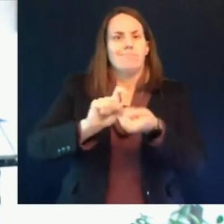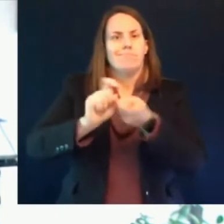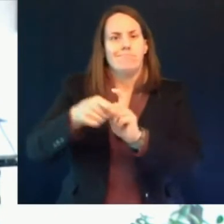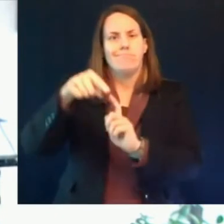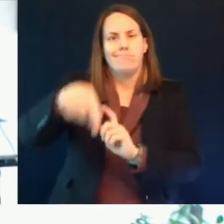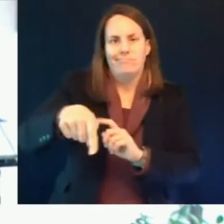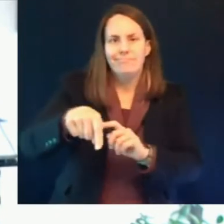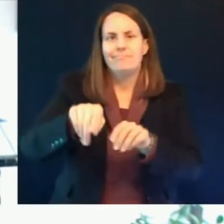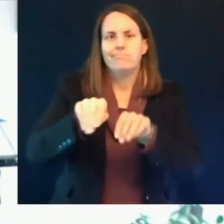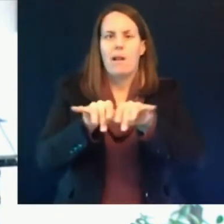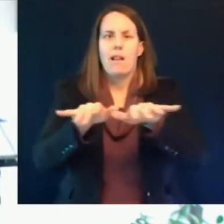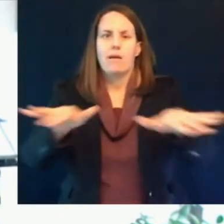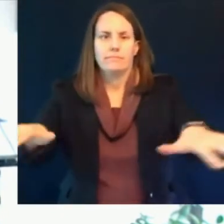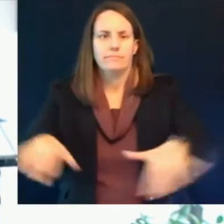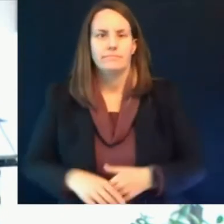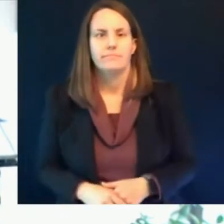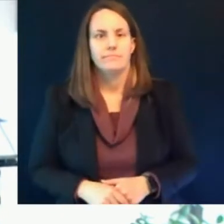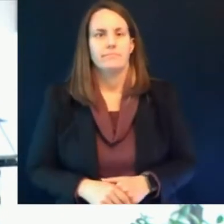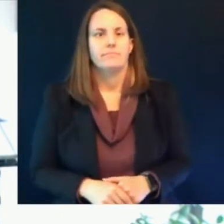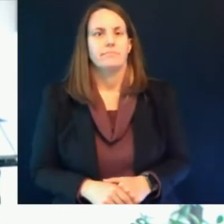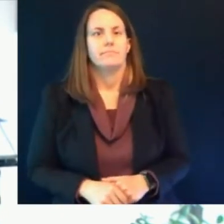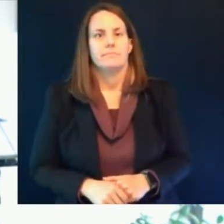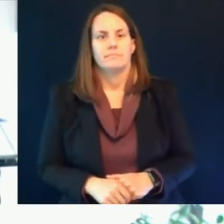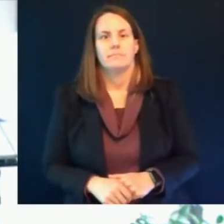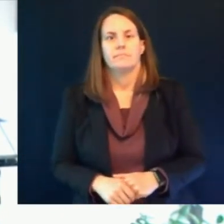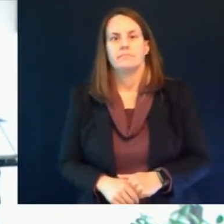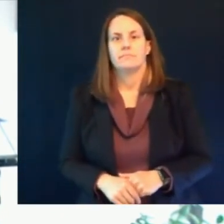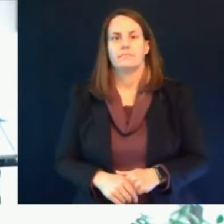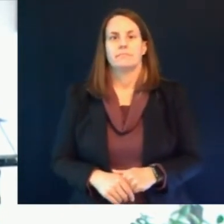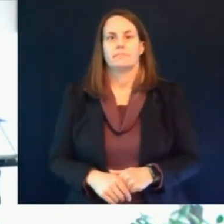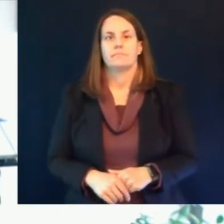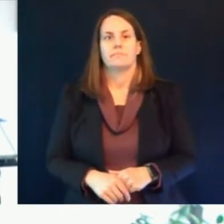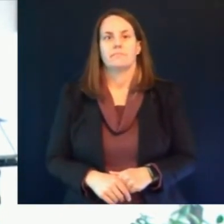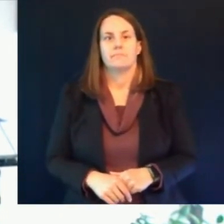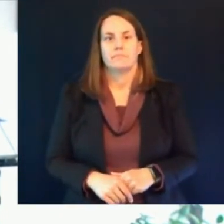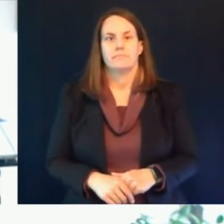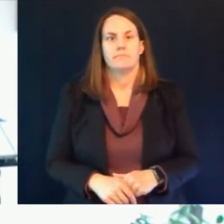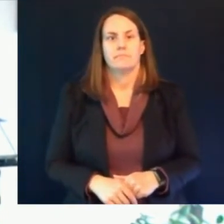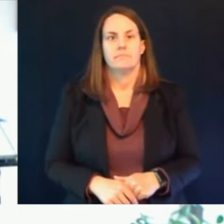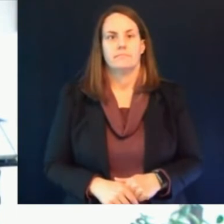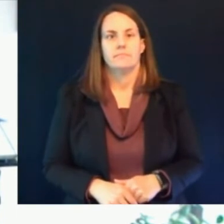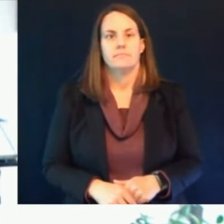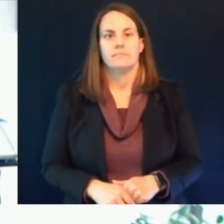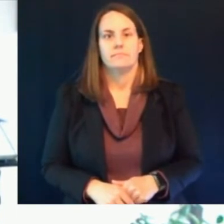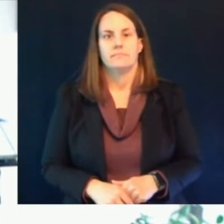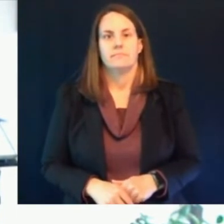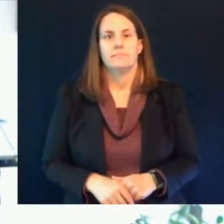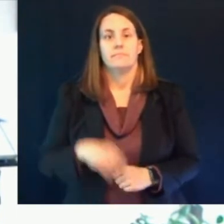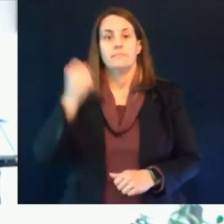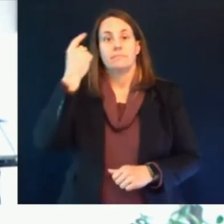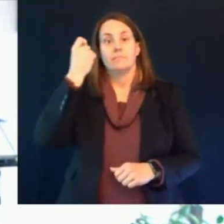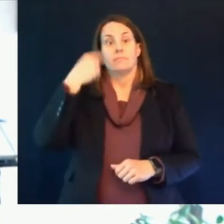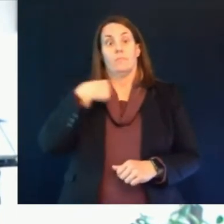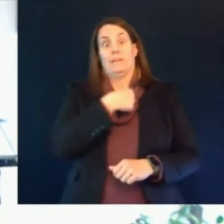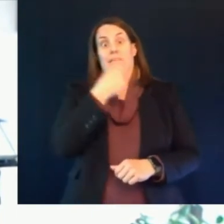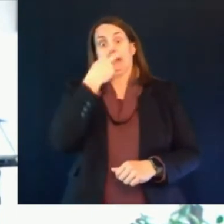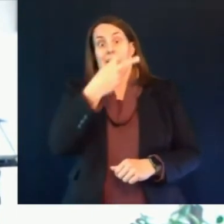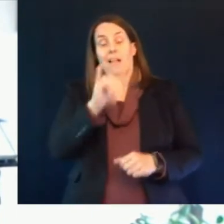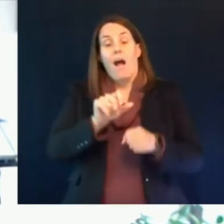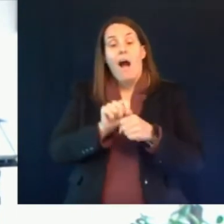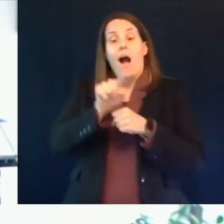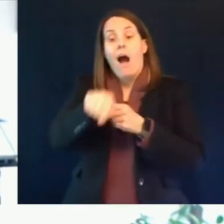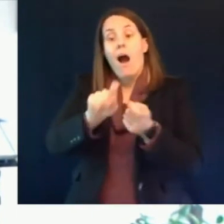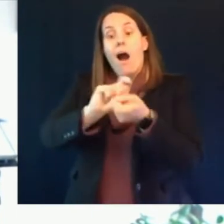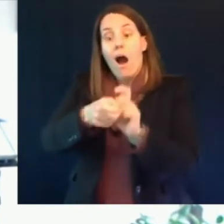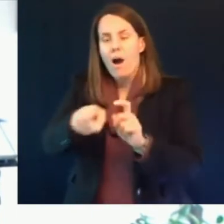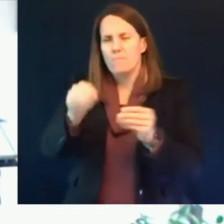that the epidemic tends to grow faster so that's very likely part of the explanation of why